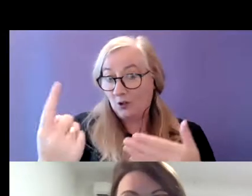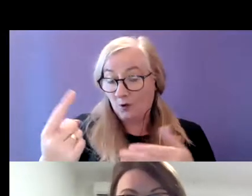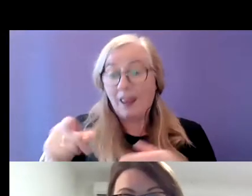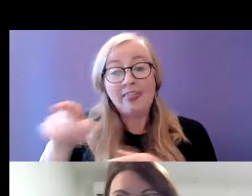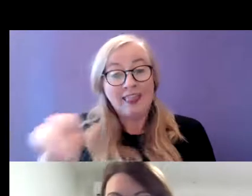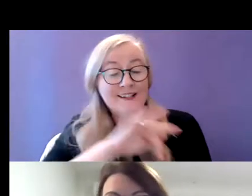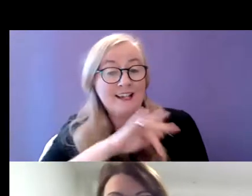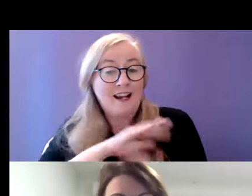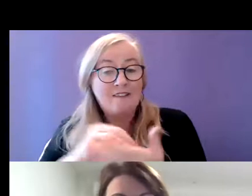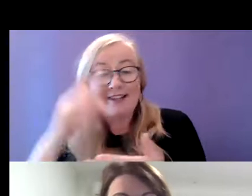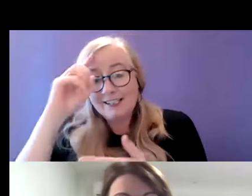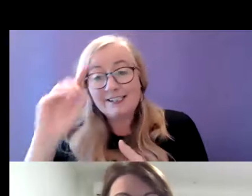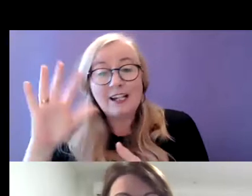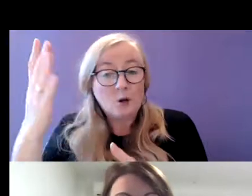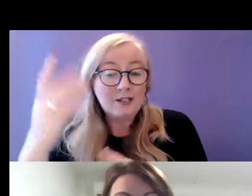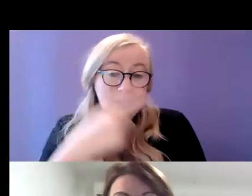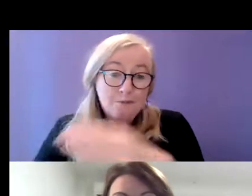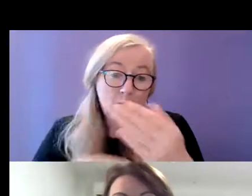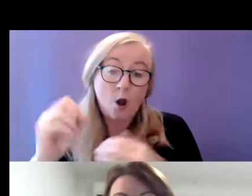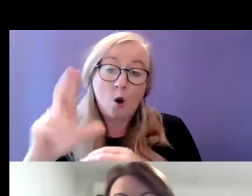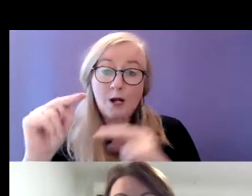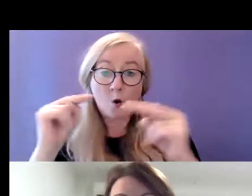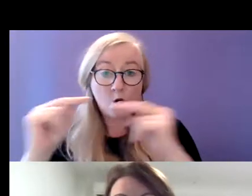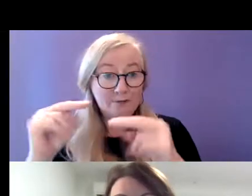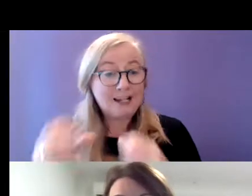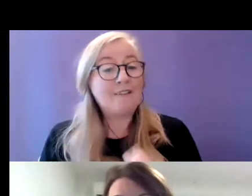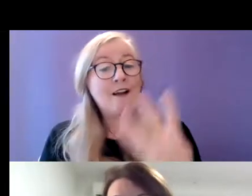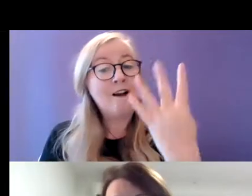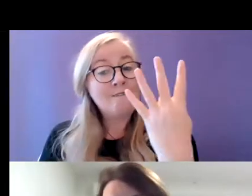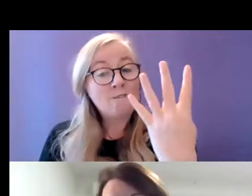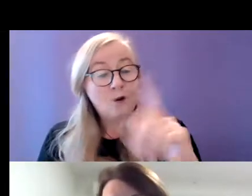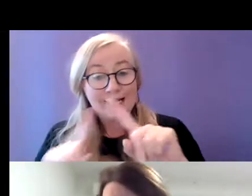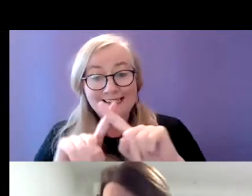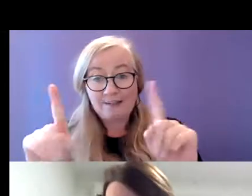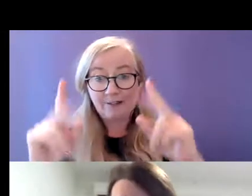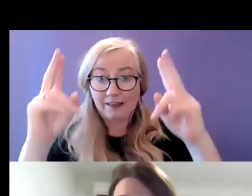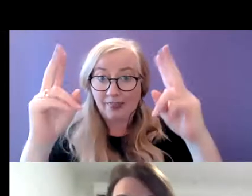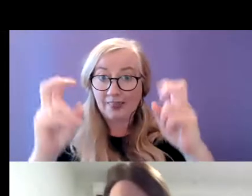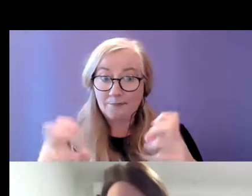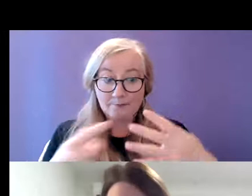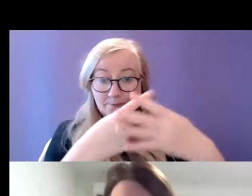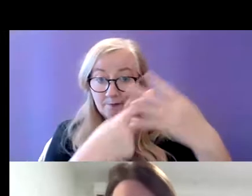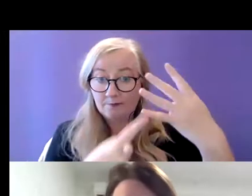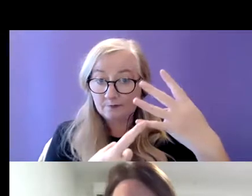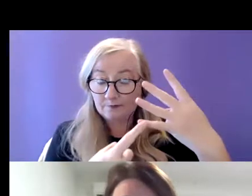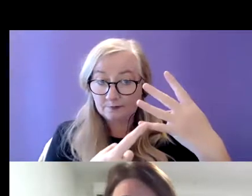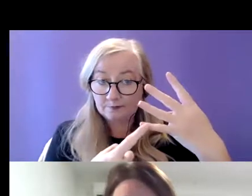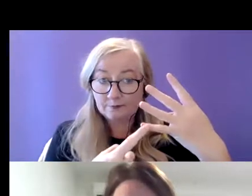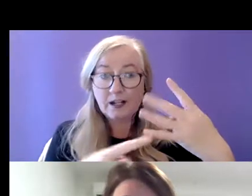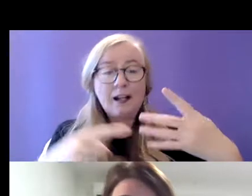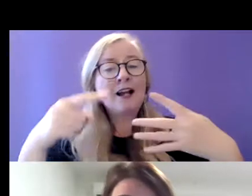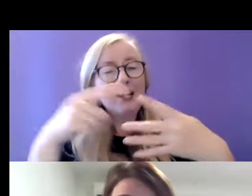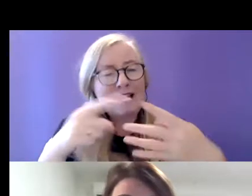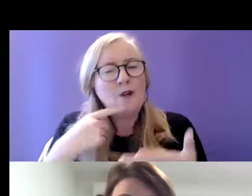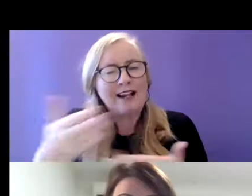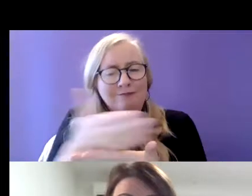disability and or autism. There's four main themes that the findings are gathered